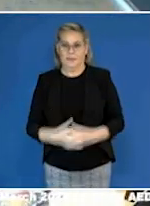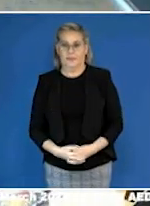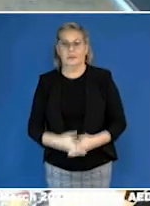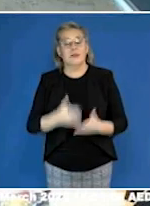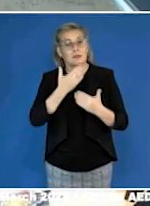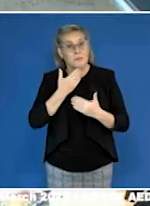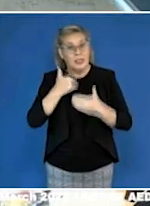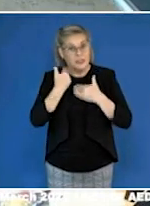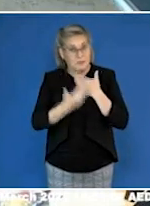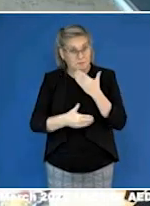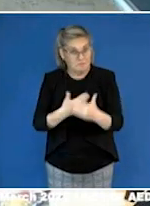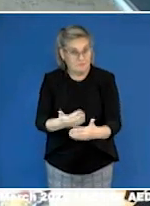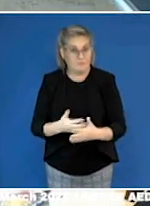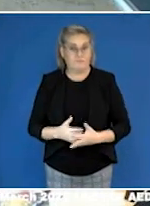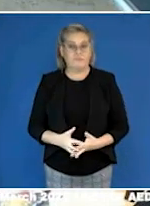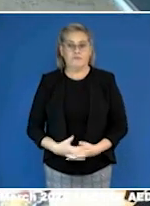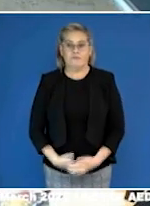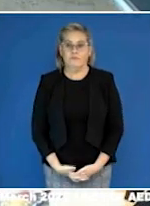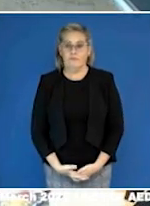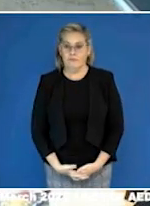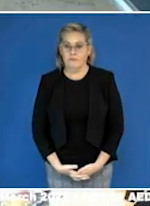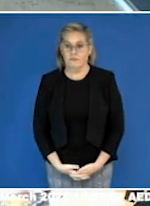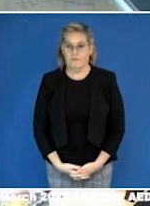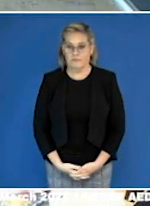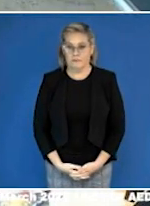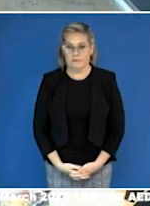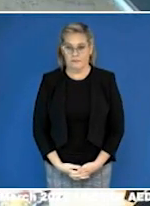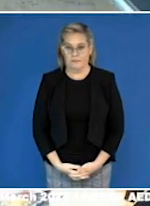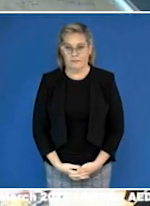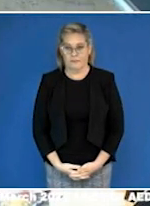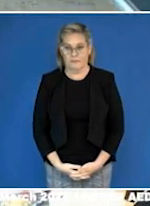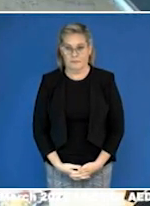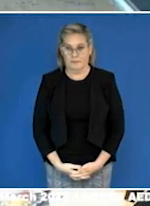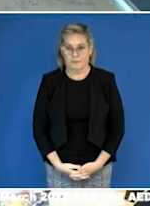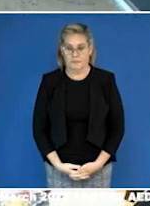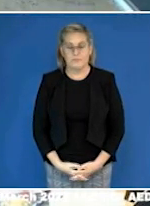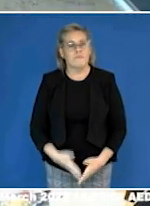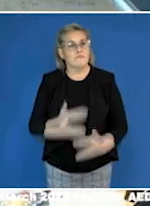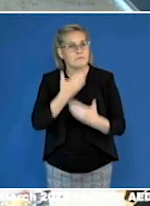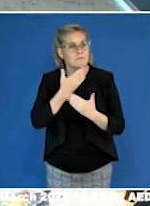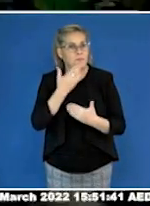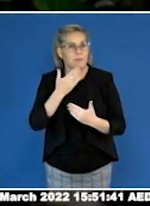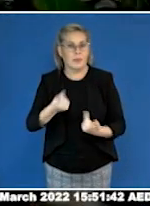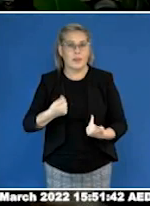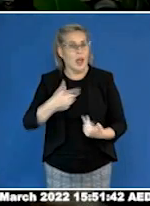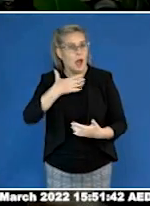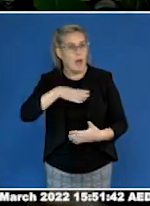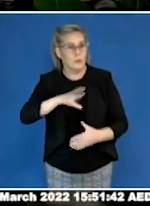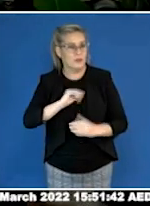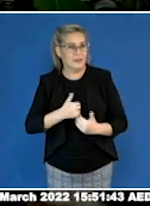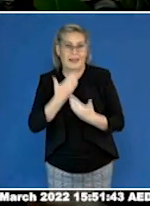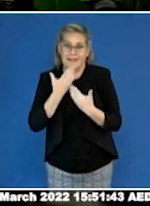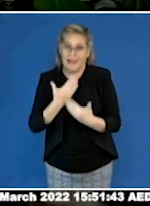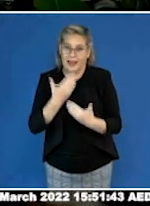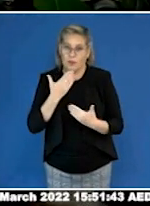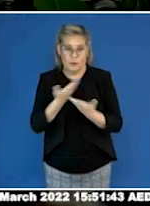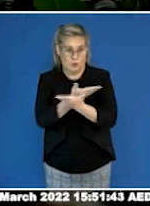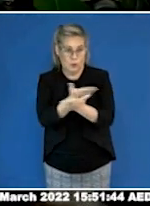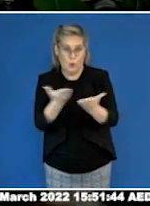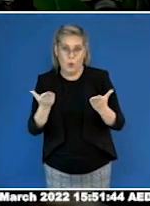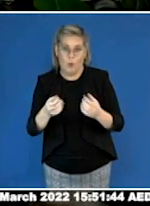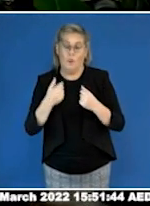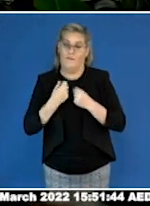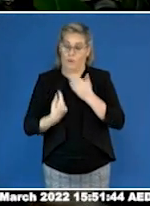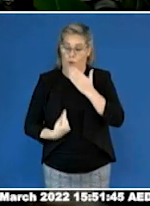with your opening statement. Thank you and I would like to thank the Disability Royal Commission for the opportunity to talk today on the